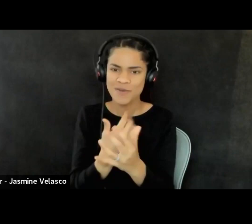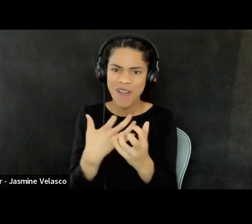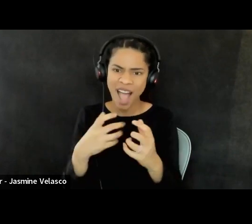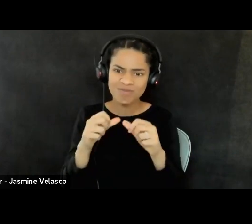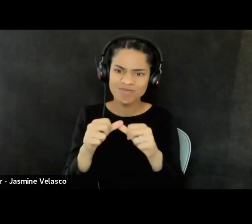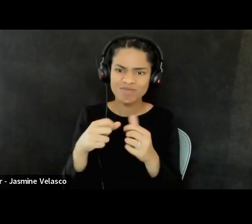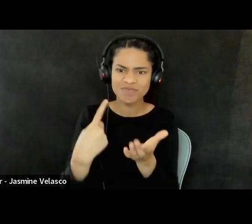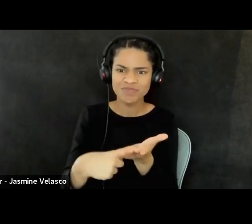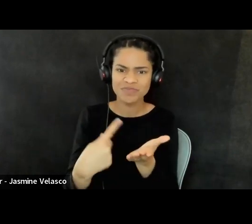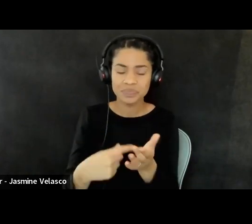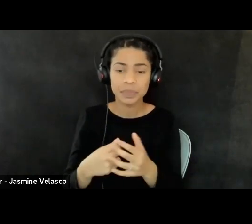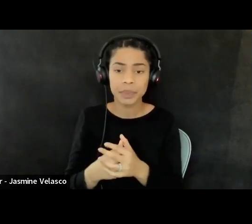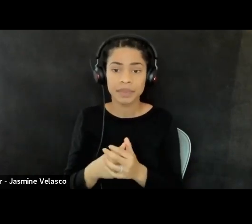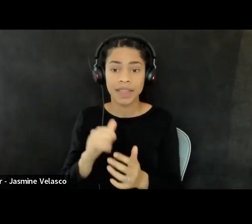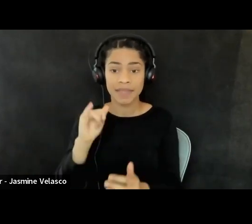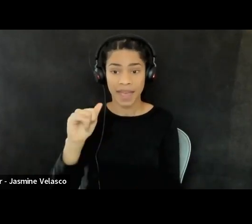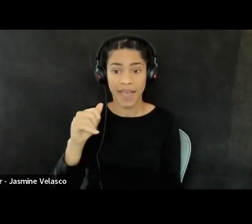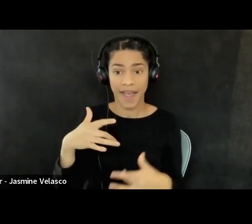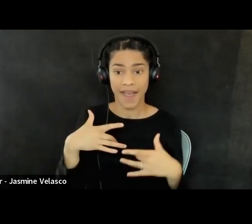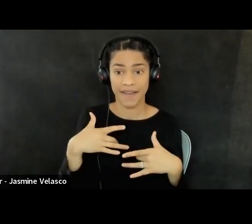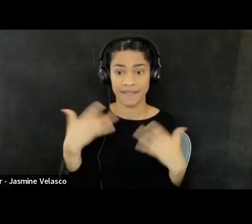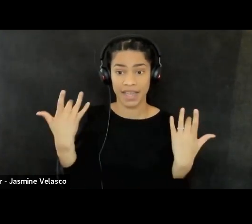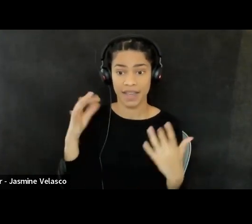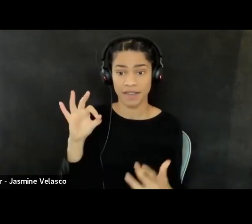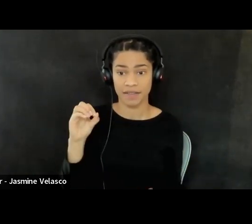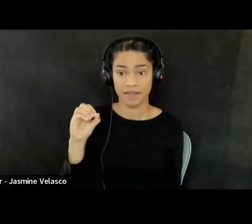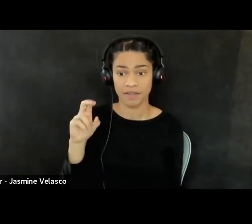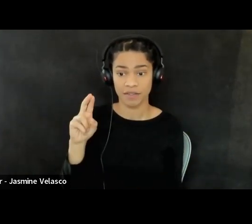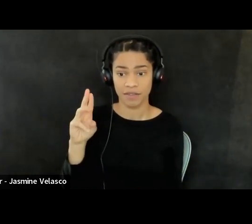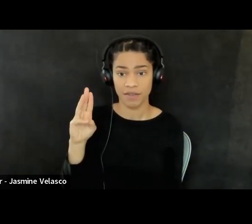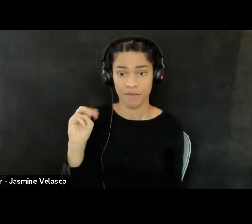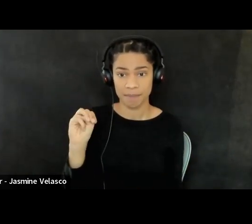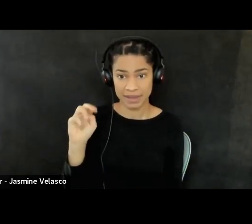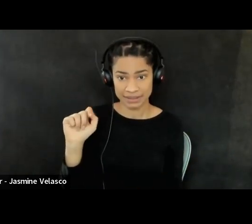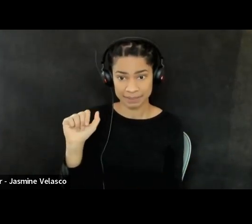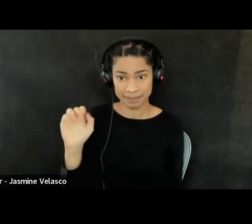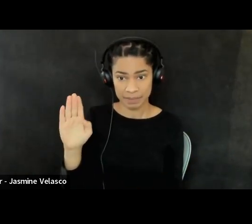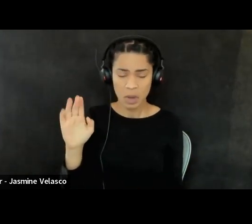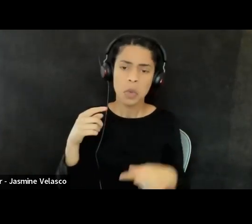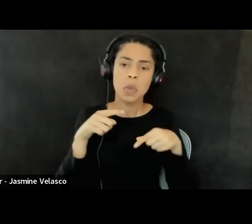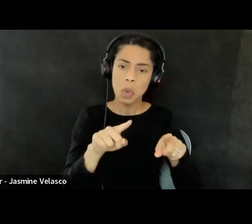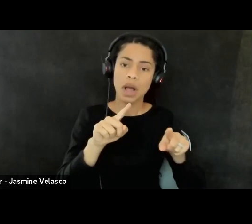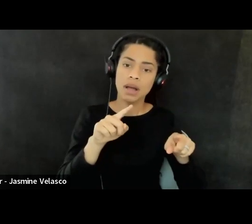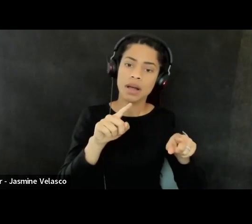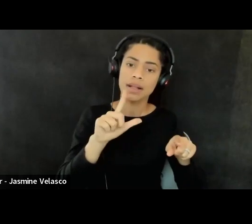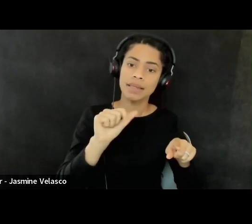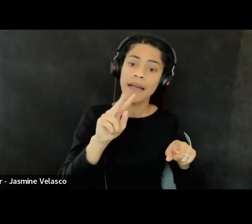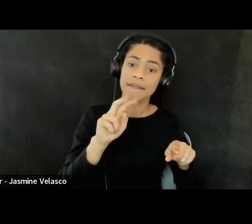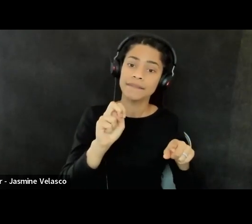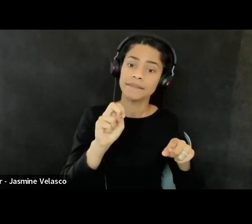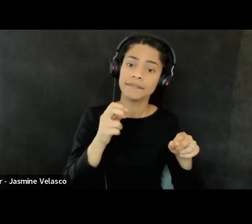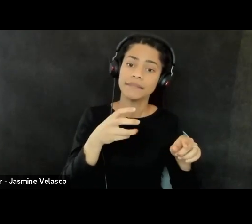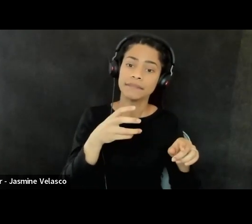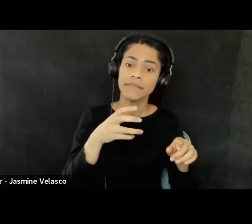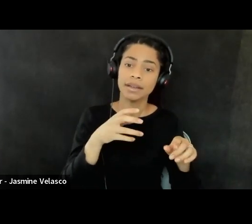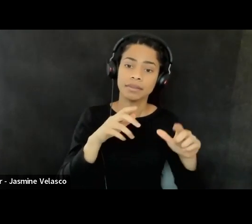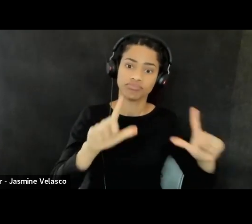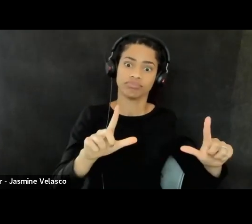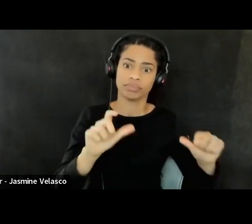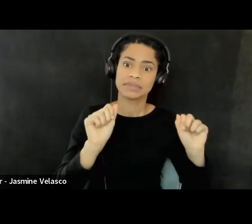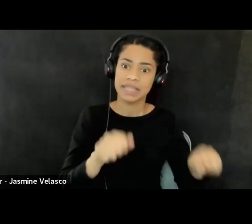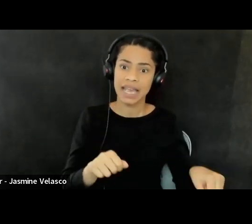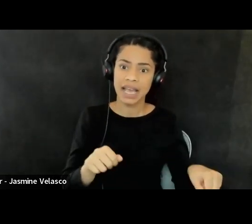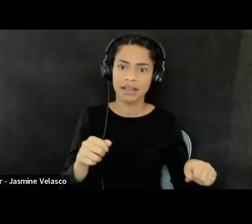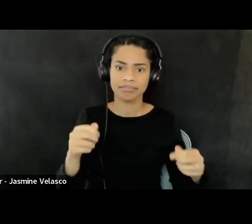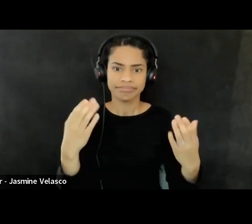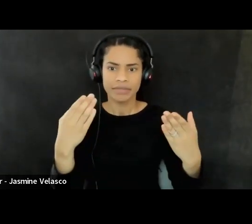you can click on the event forum tab, um, in the platform. You can do it while the live streaming is happening. So don't worry that you're going to lose your